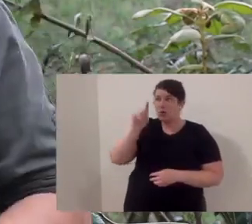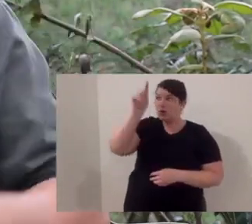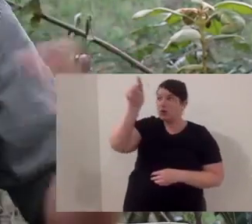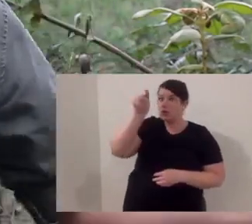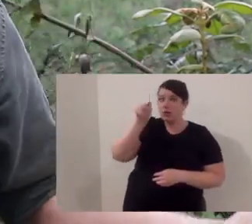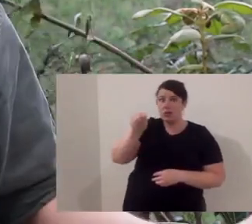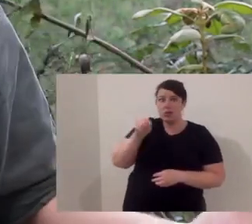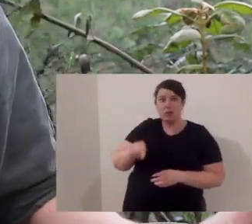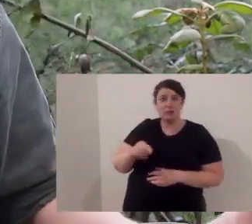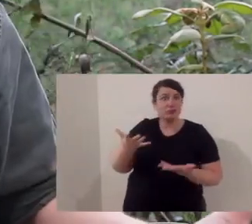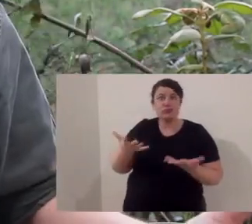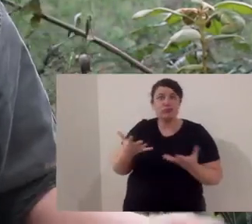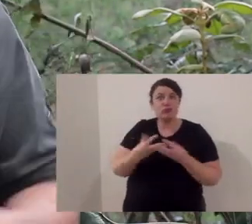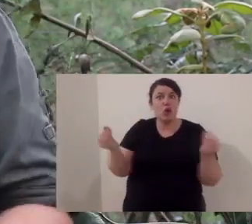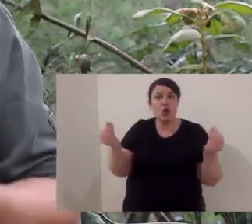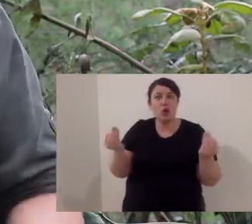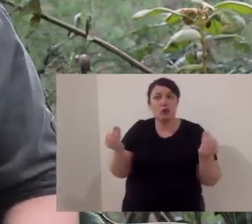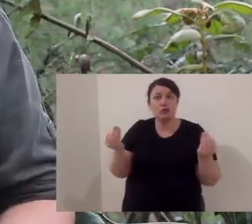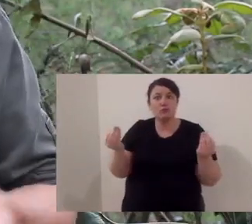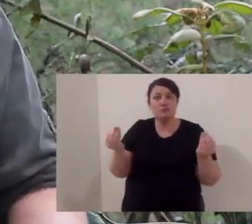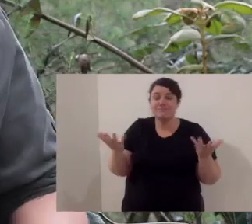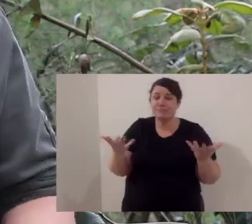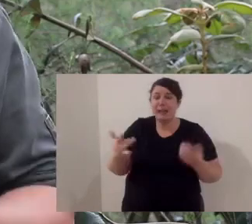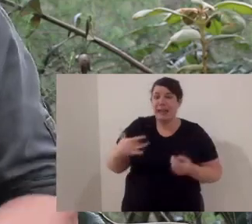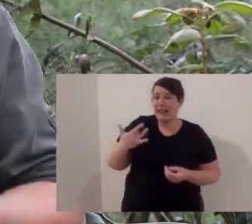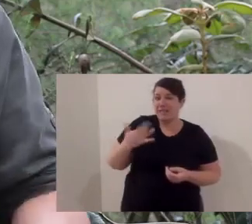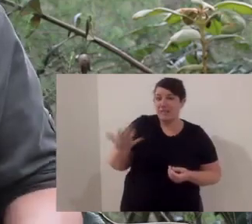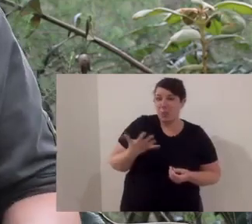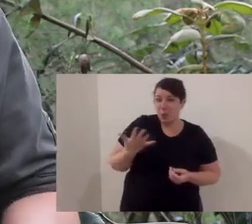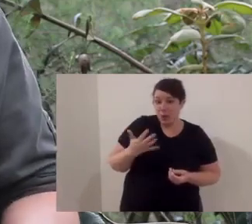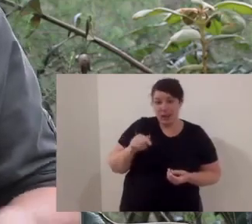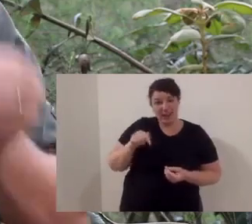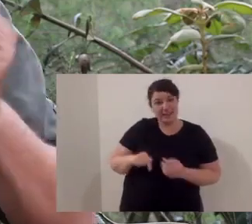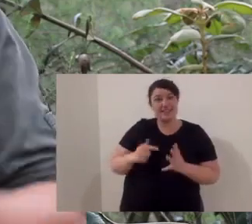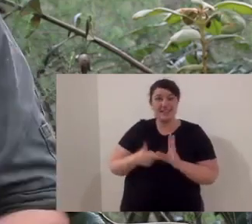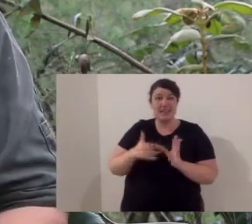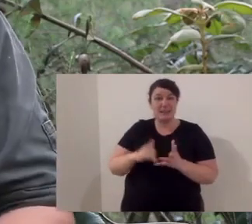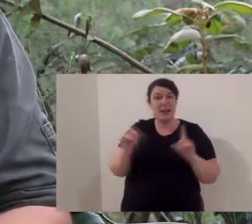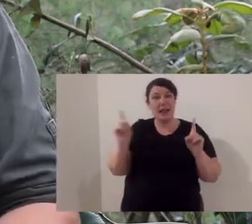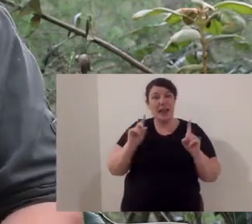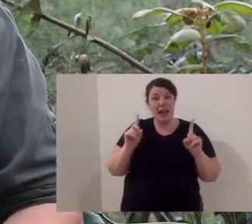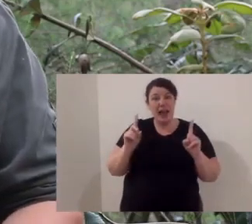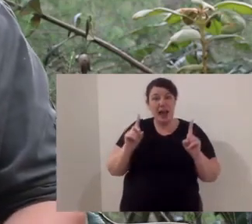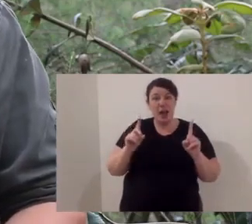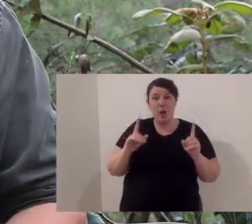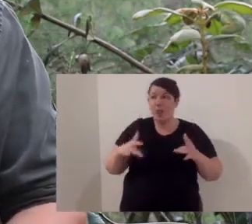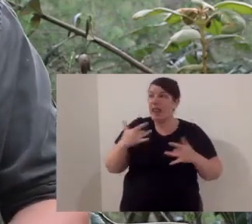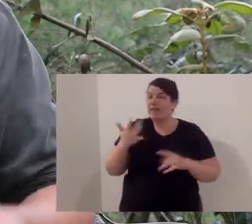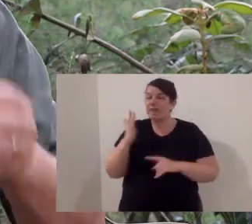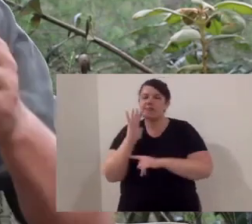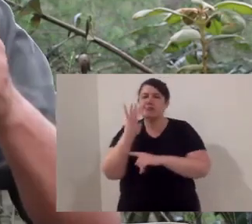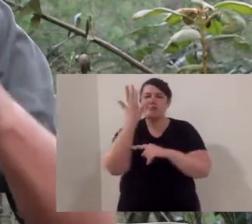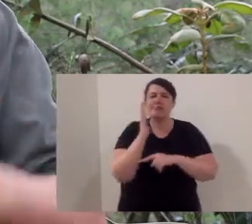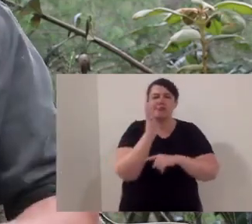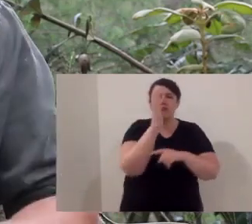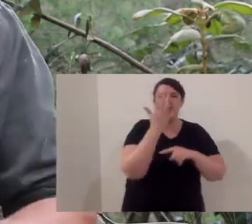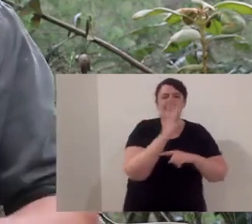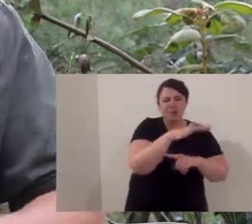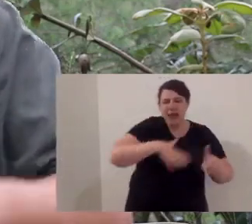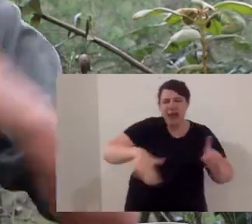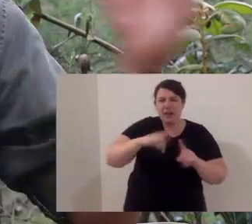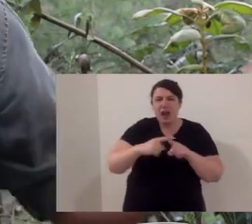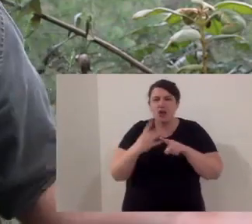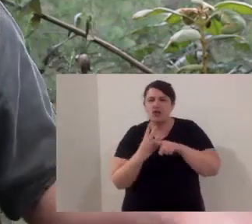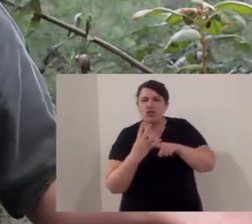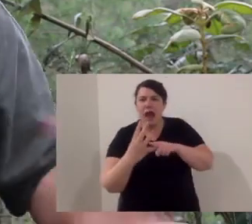But they went extinct on the mainland, mostly because of the introduced feral fox. Their safe haven is Tasmania. But they live